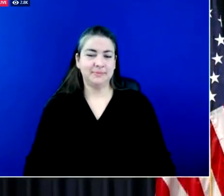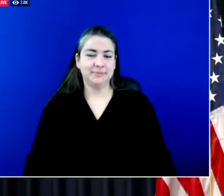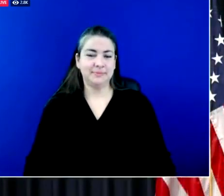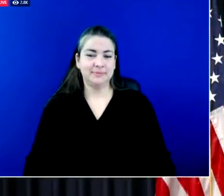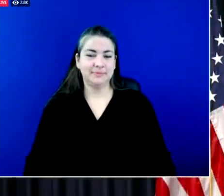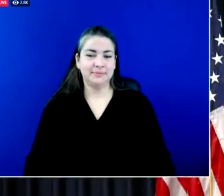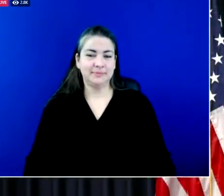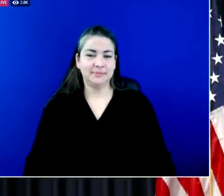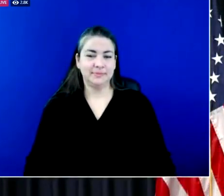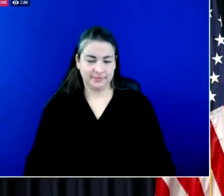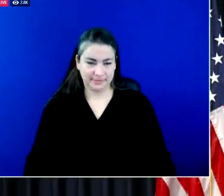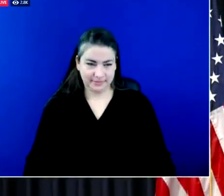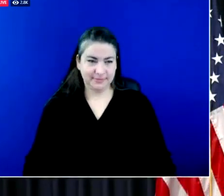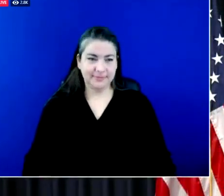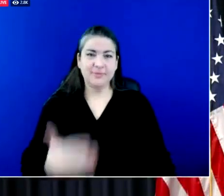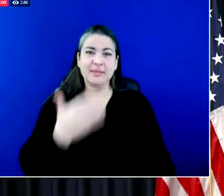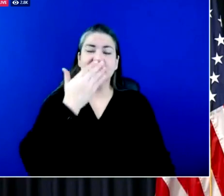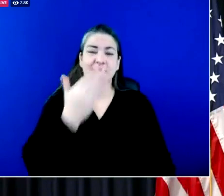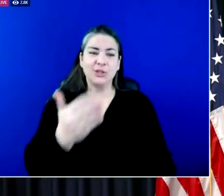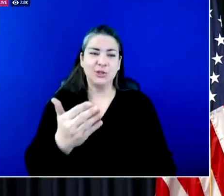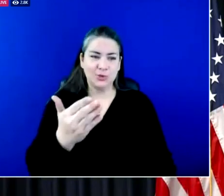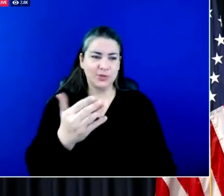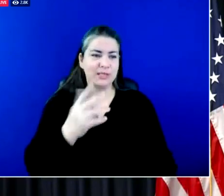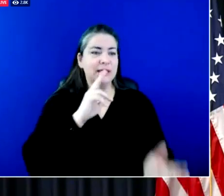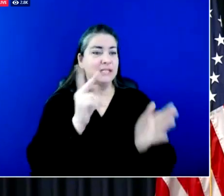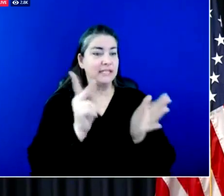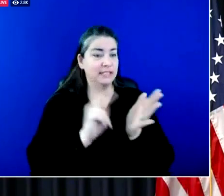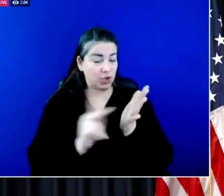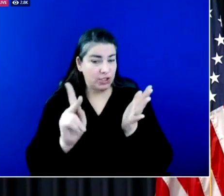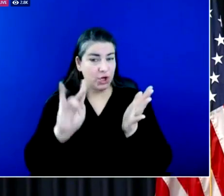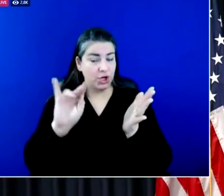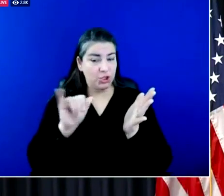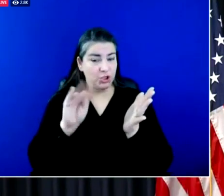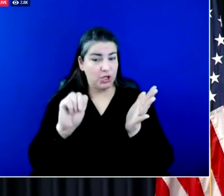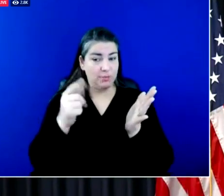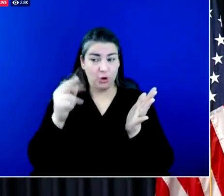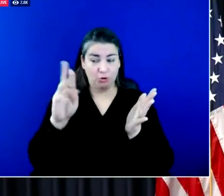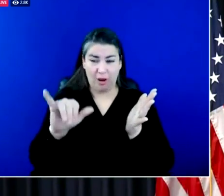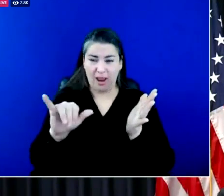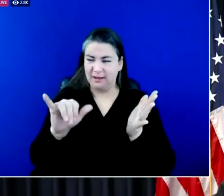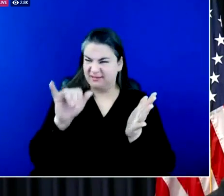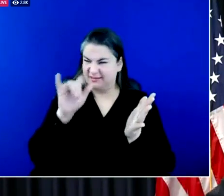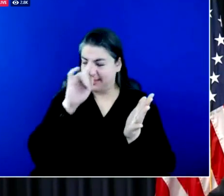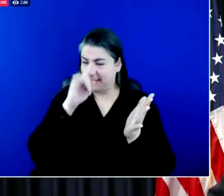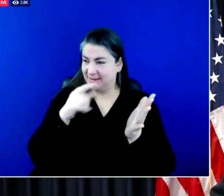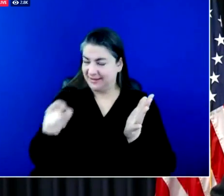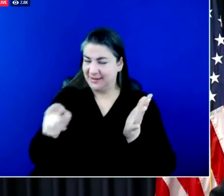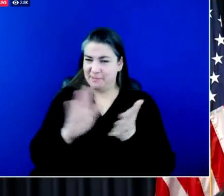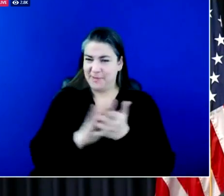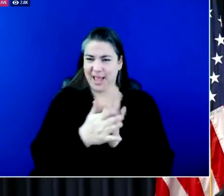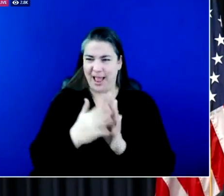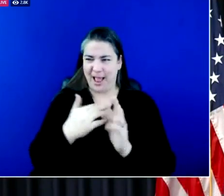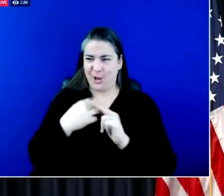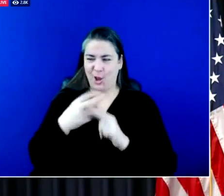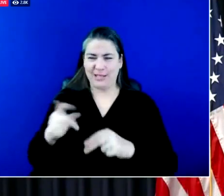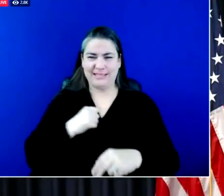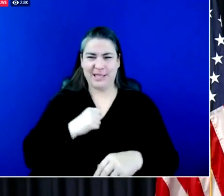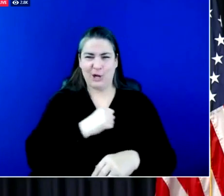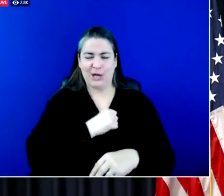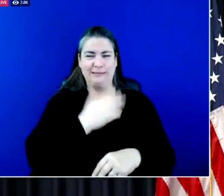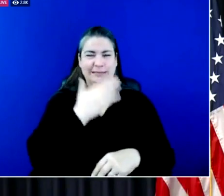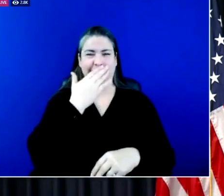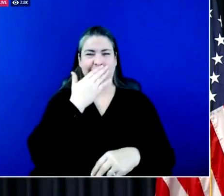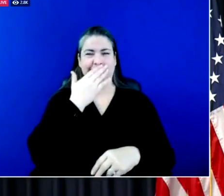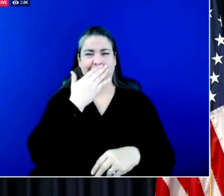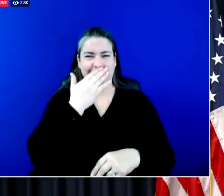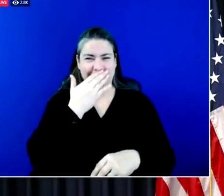well thank you to secretary jim gray who i think i turned into a senator there accidentally but we can't live without you here